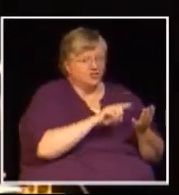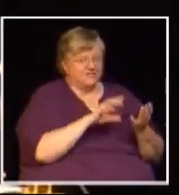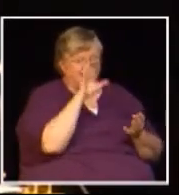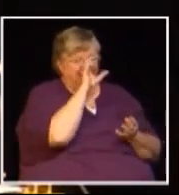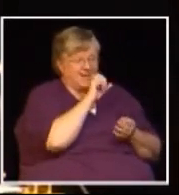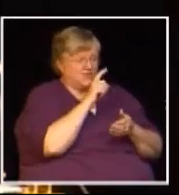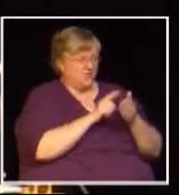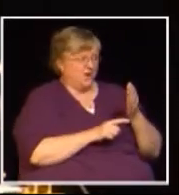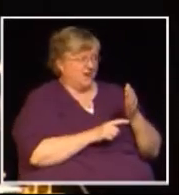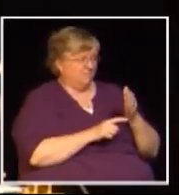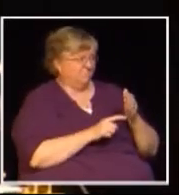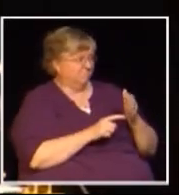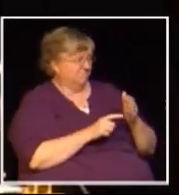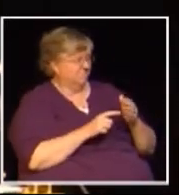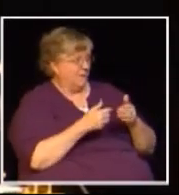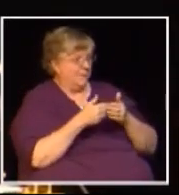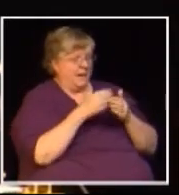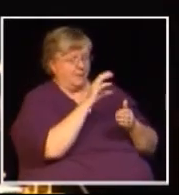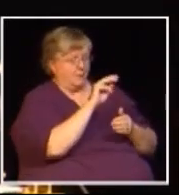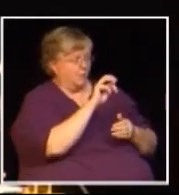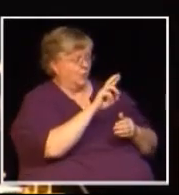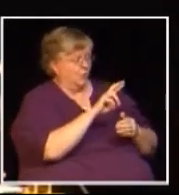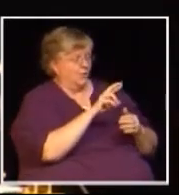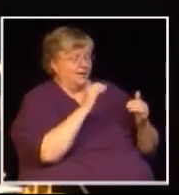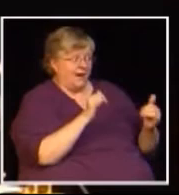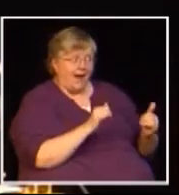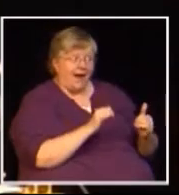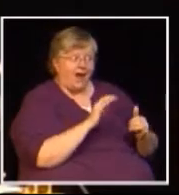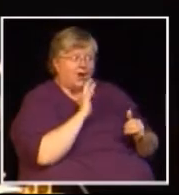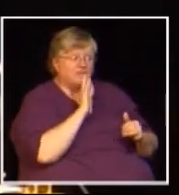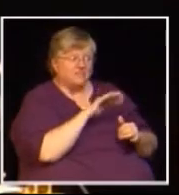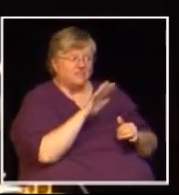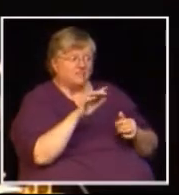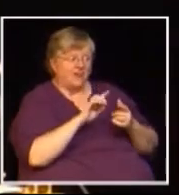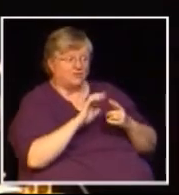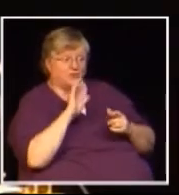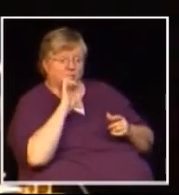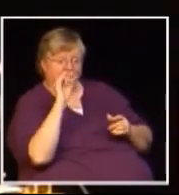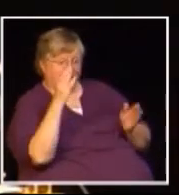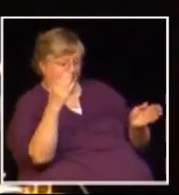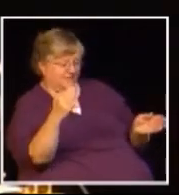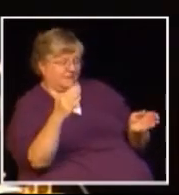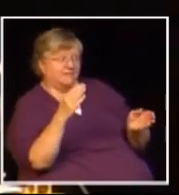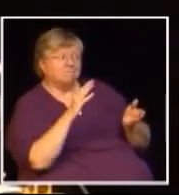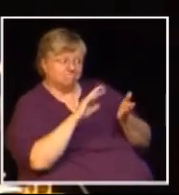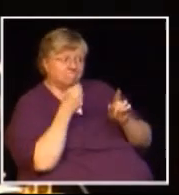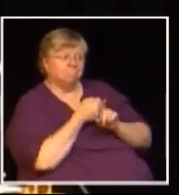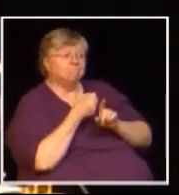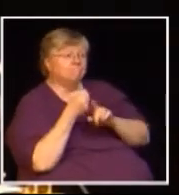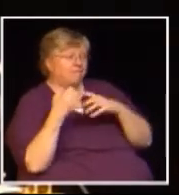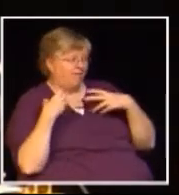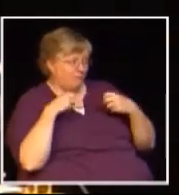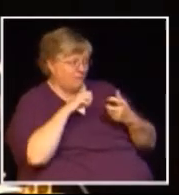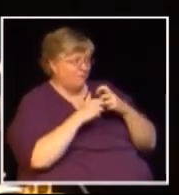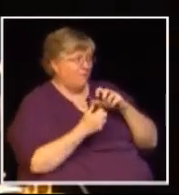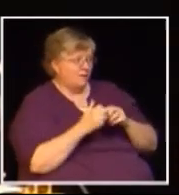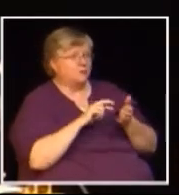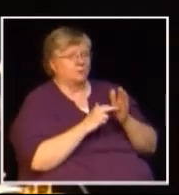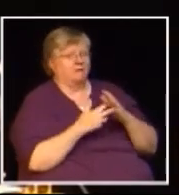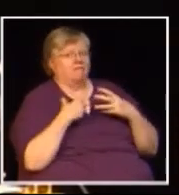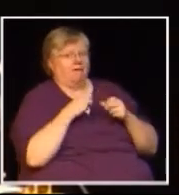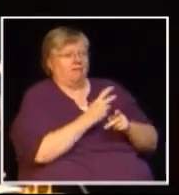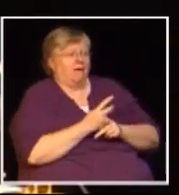we're all getting older and health care is getting more expensive so these are really important services that differentiates us from other